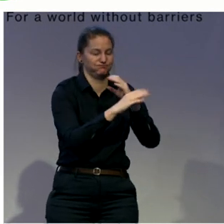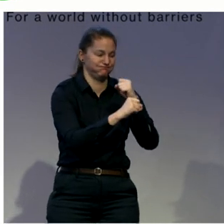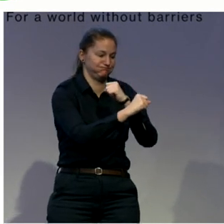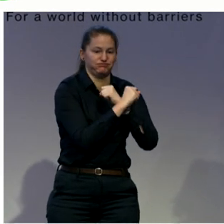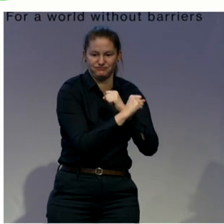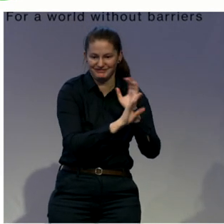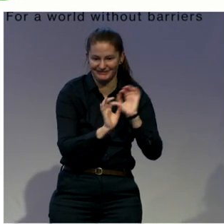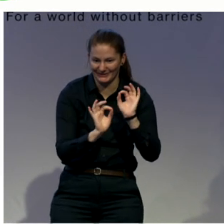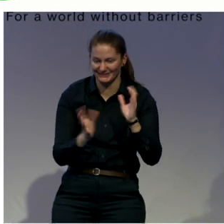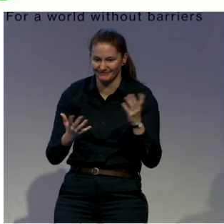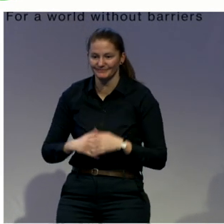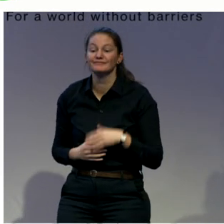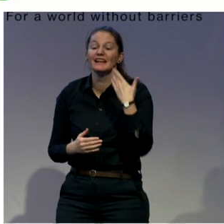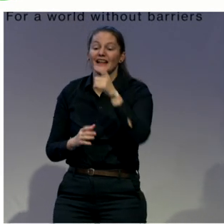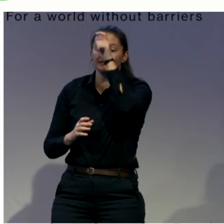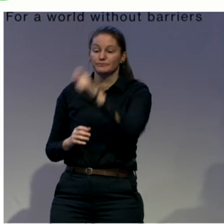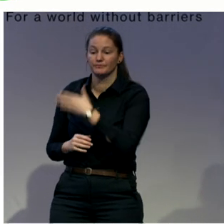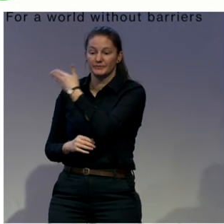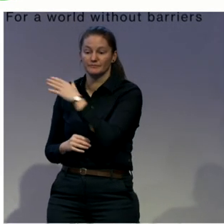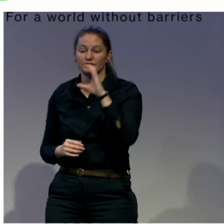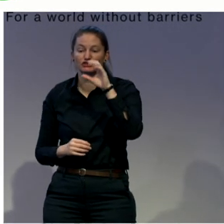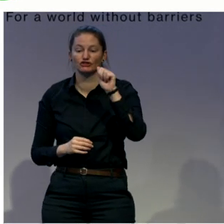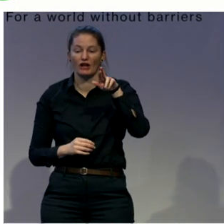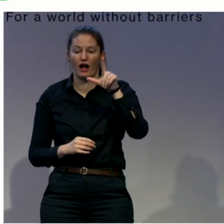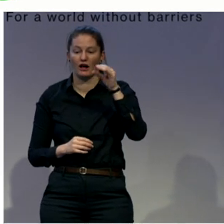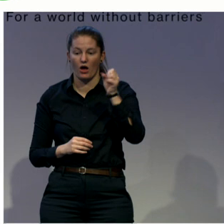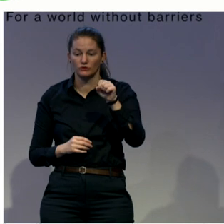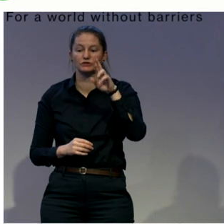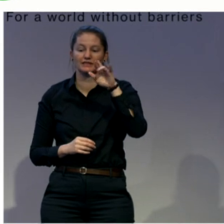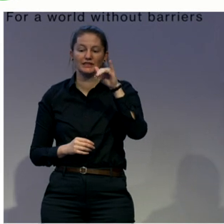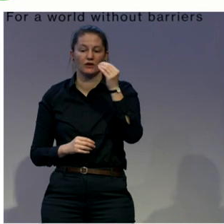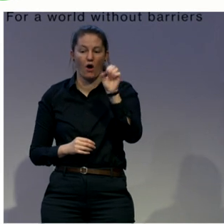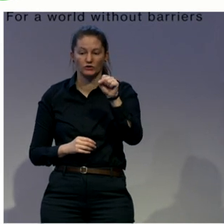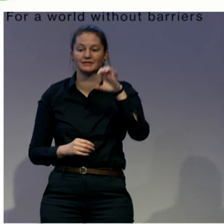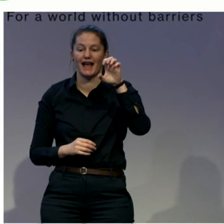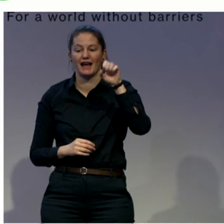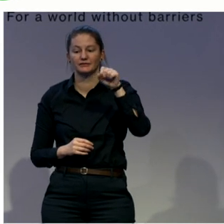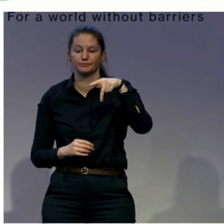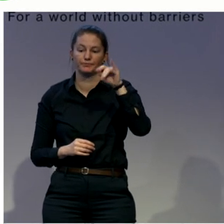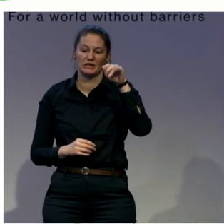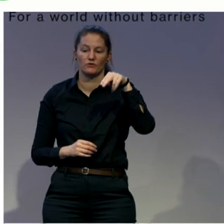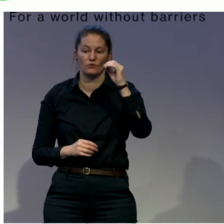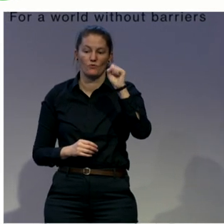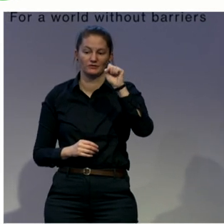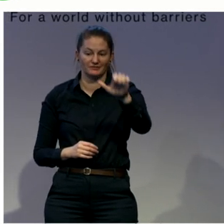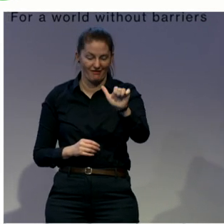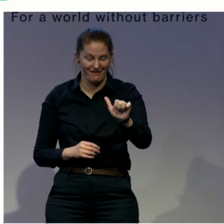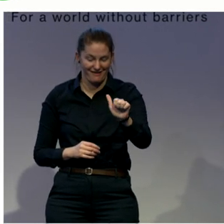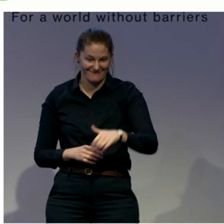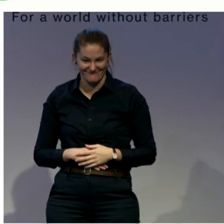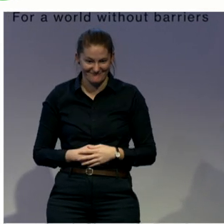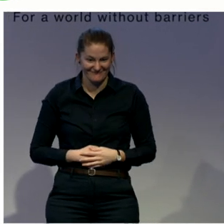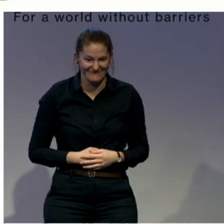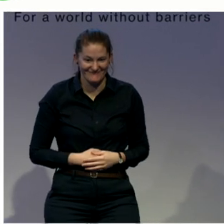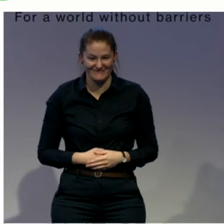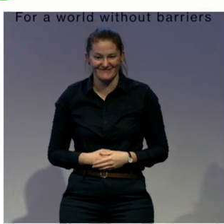Thank you very much, Samantha. Thank you to the panel. Thank you to the Zero Project for letting me present today, what